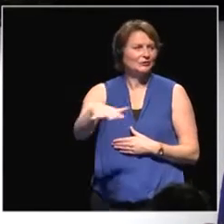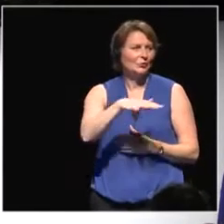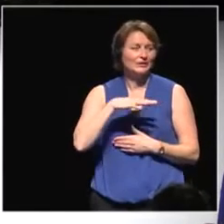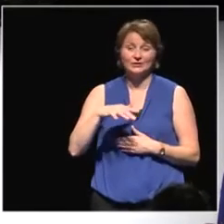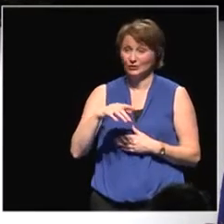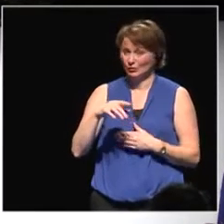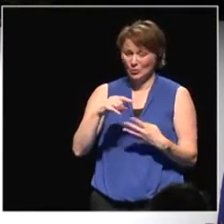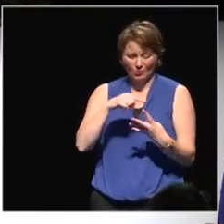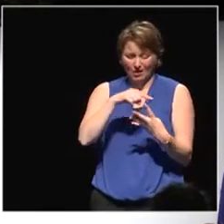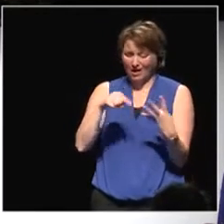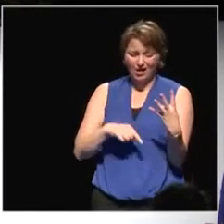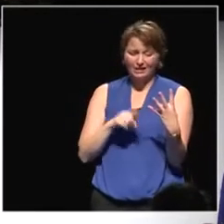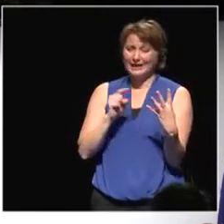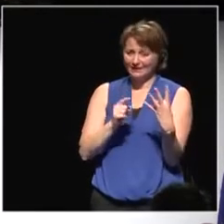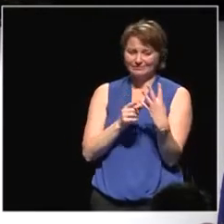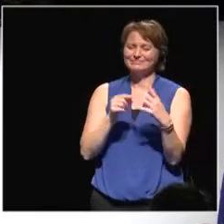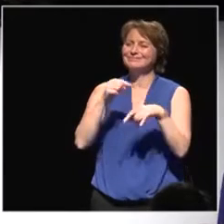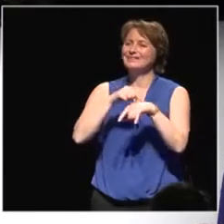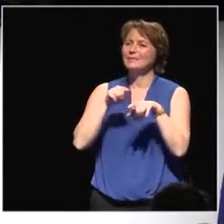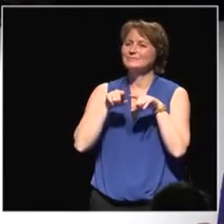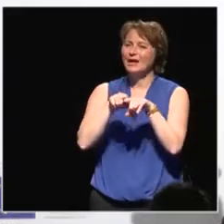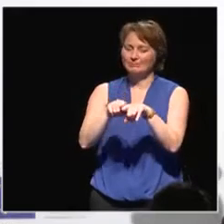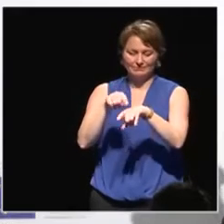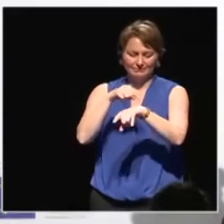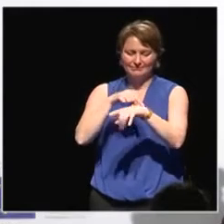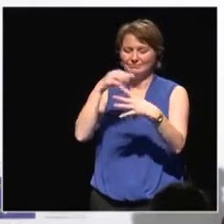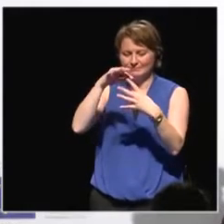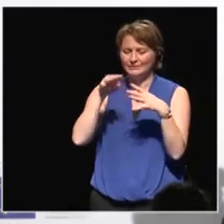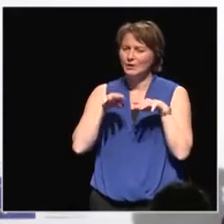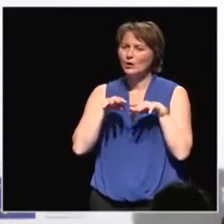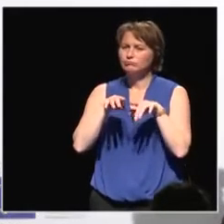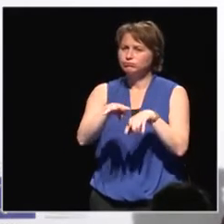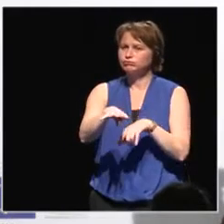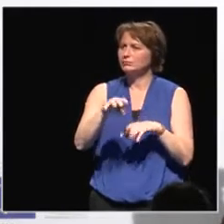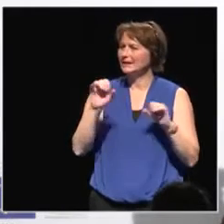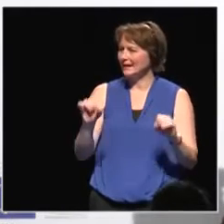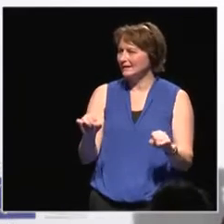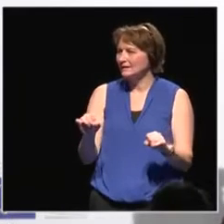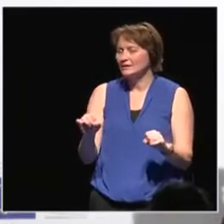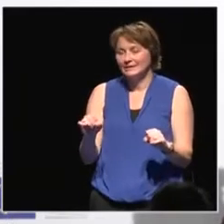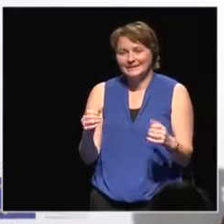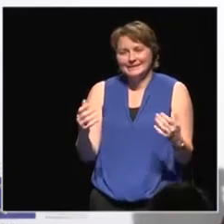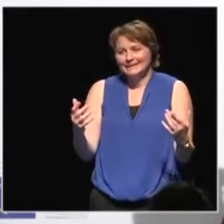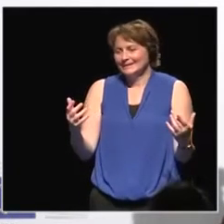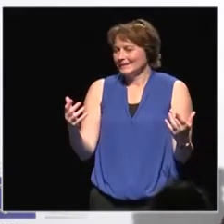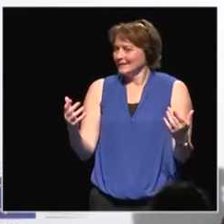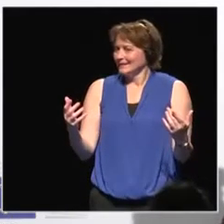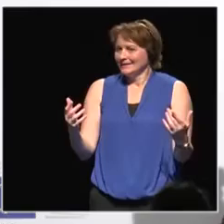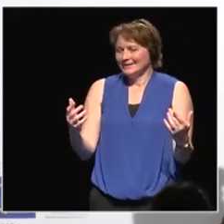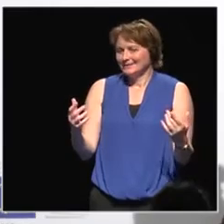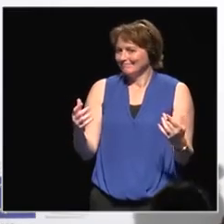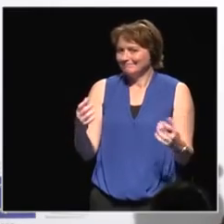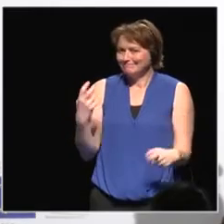you can do all of those at the same time as well. So it really means that somehow it's a very, very